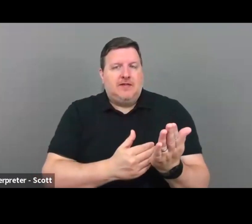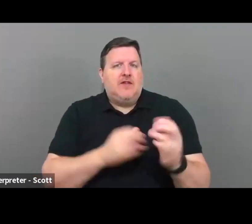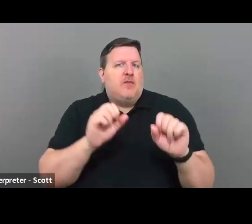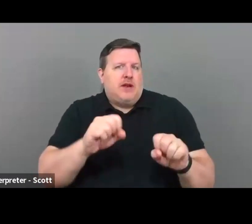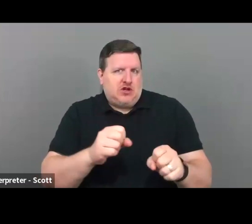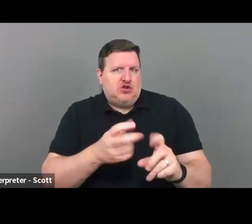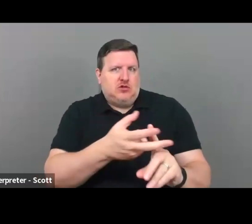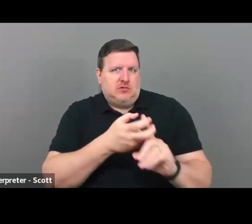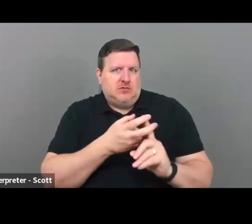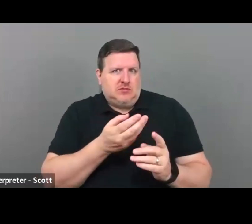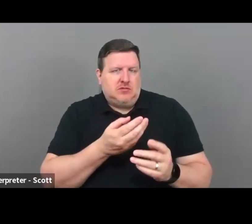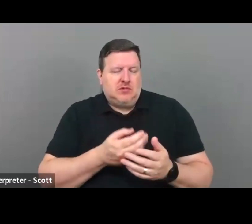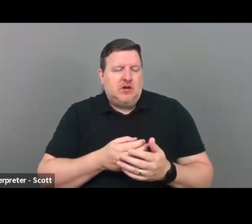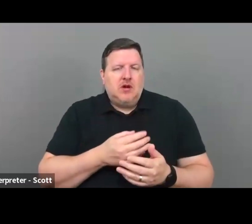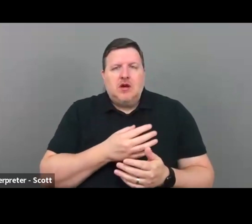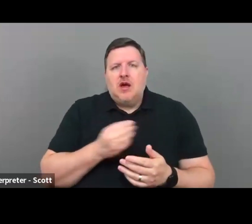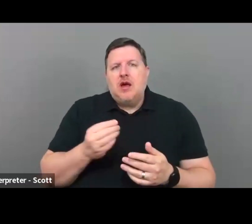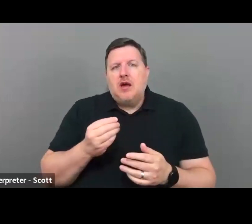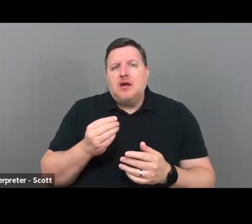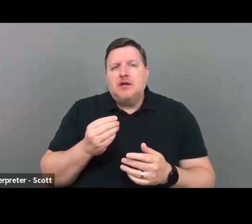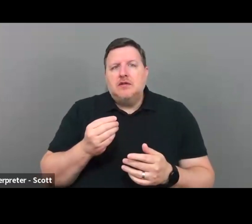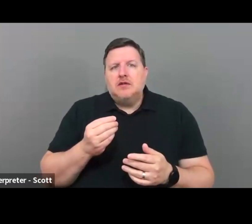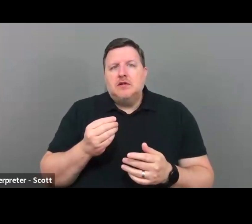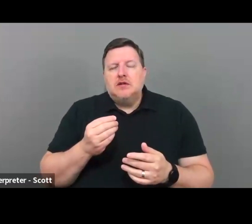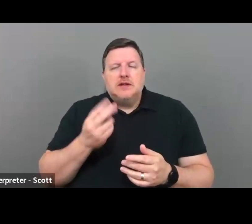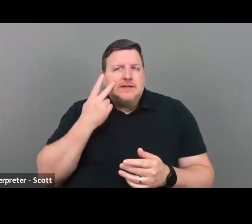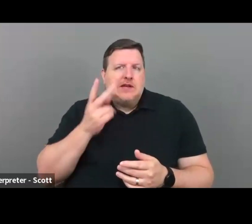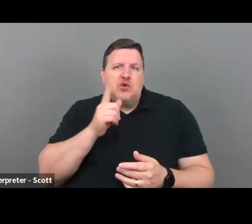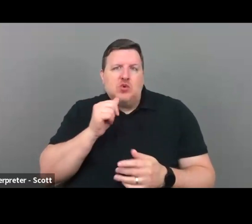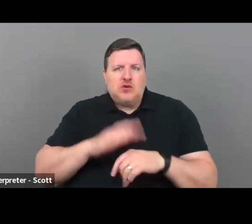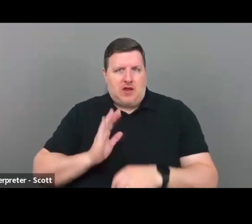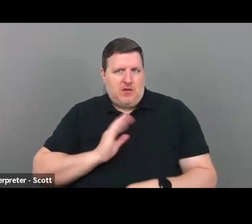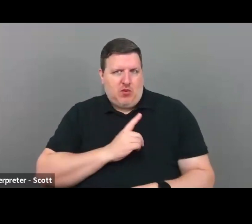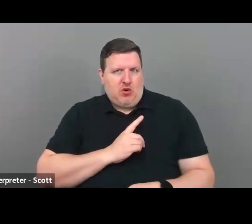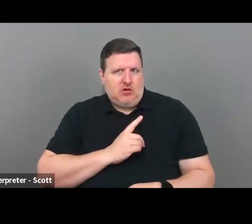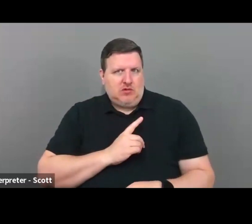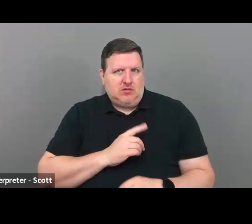and then find out who's on the board of those prospects.